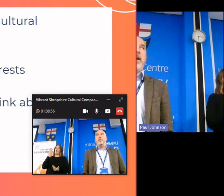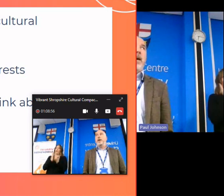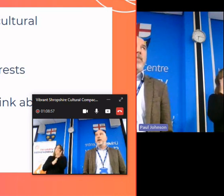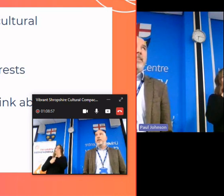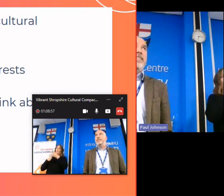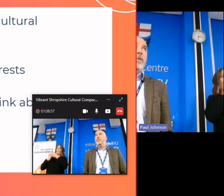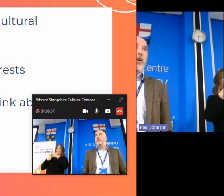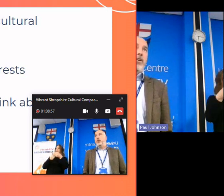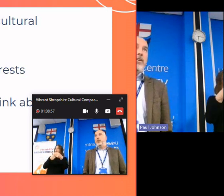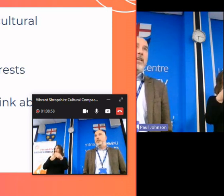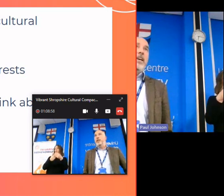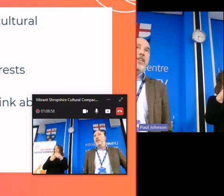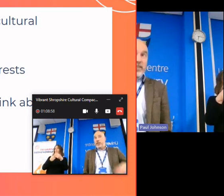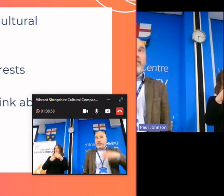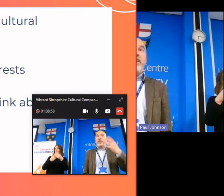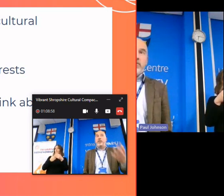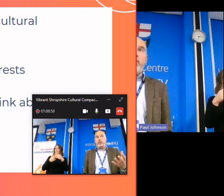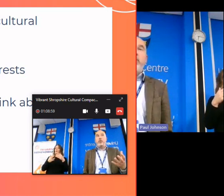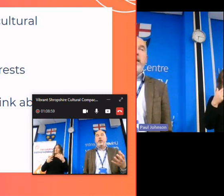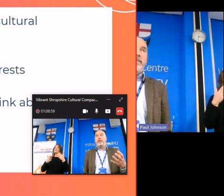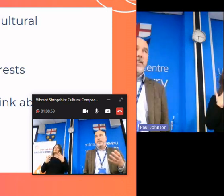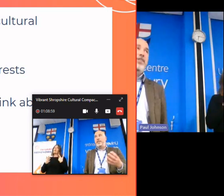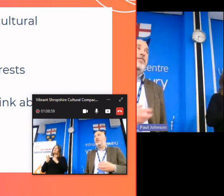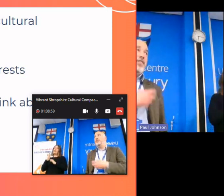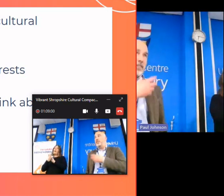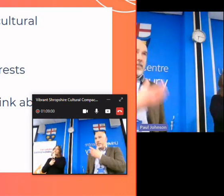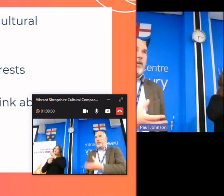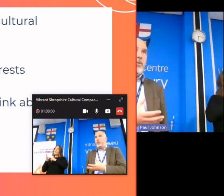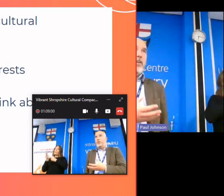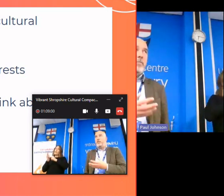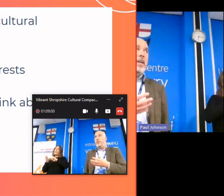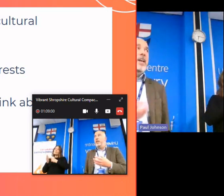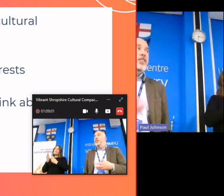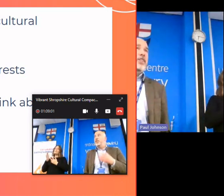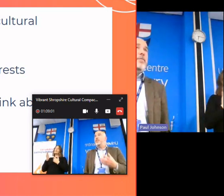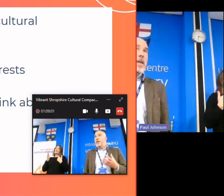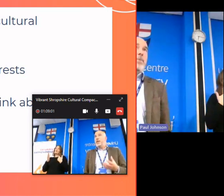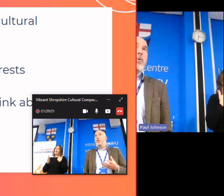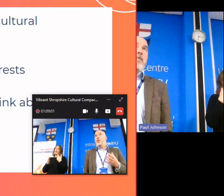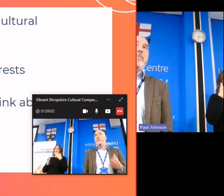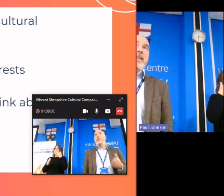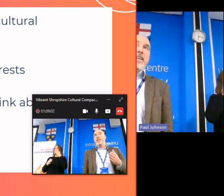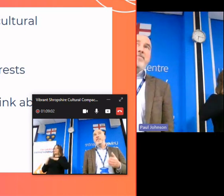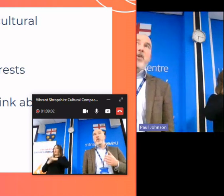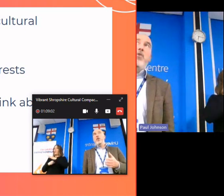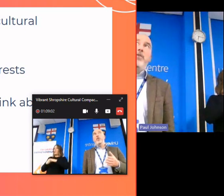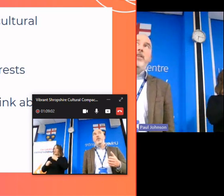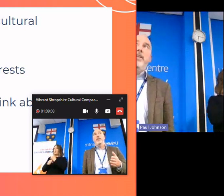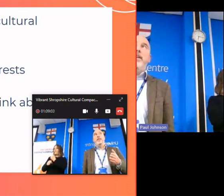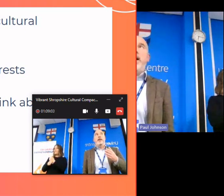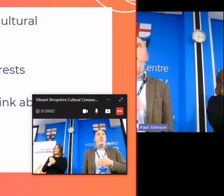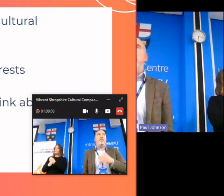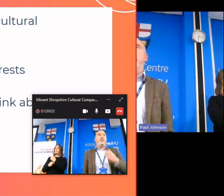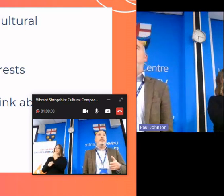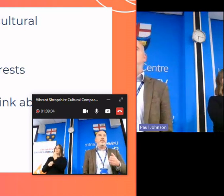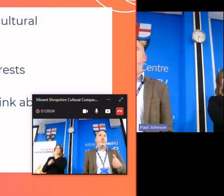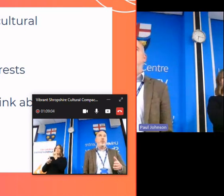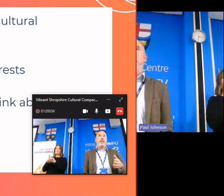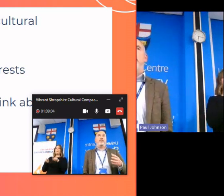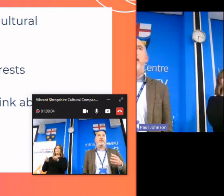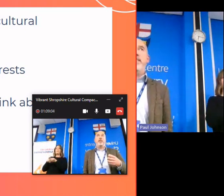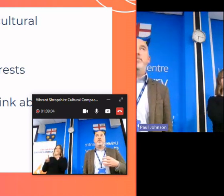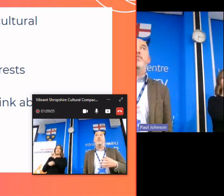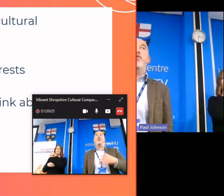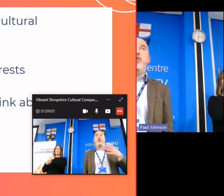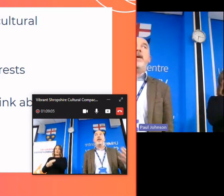of leadership that is beyond just the cultural organizations just the local government just the people who have been involved up until